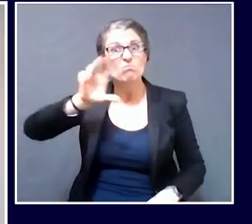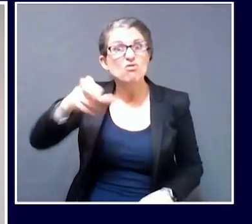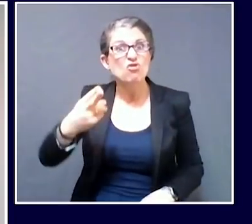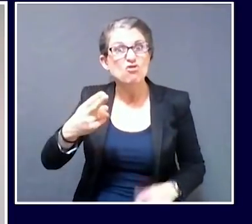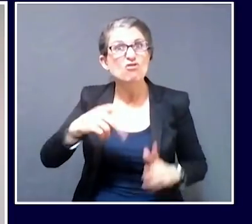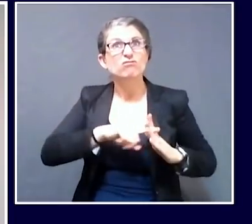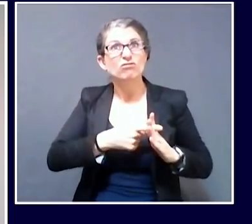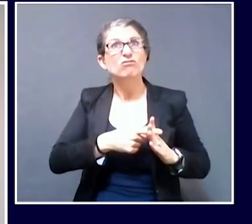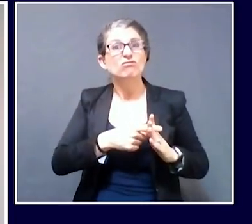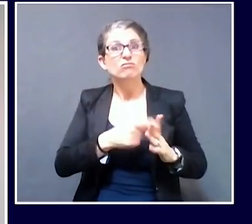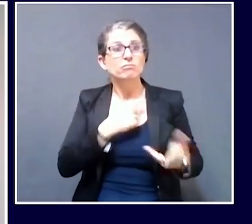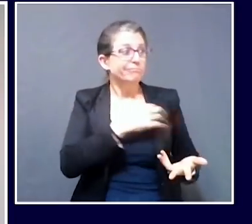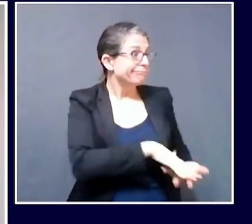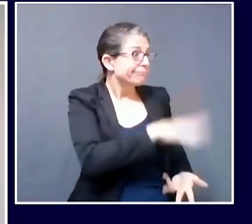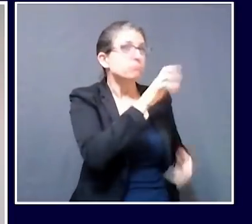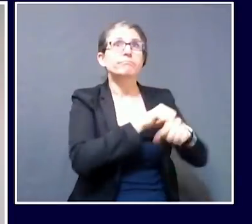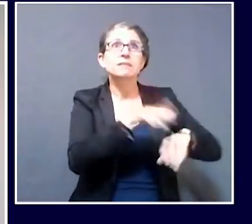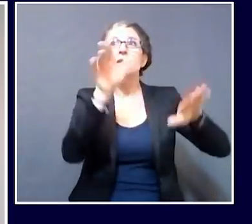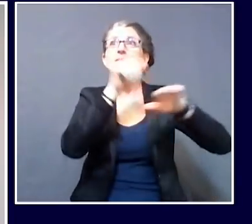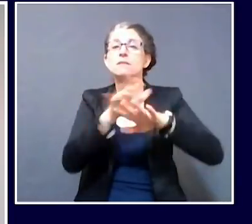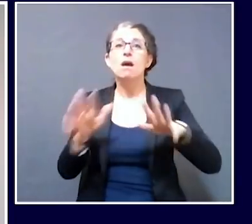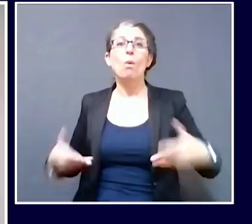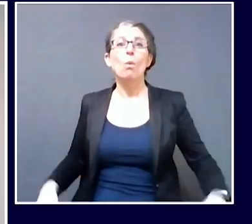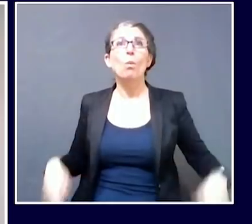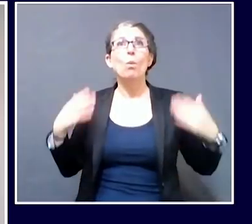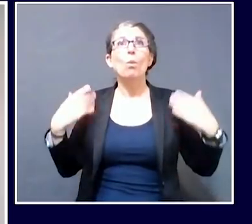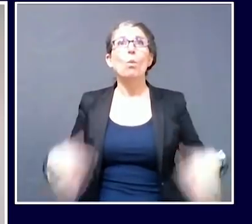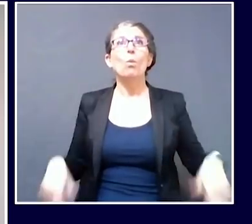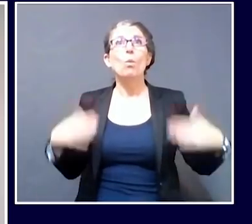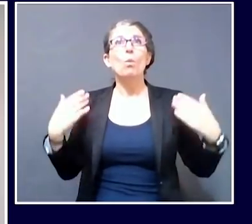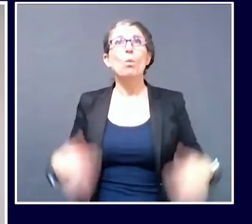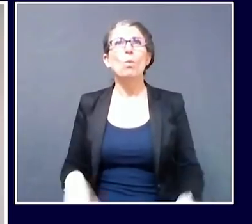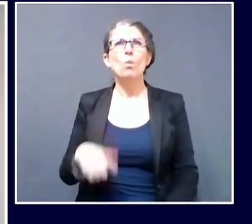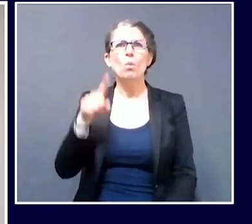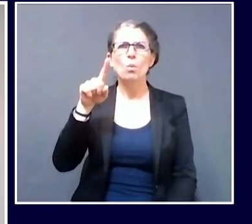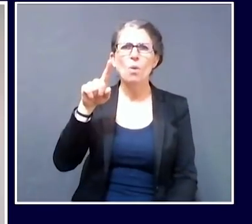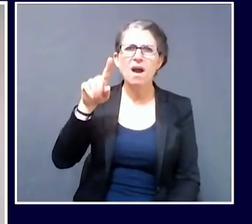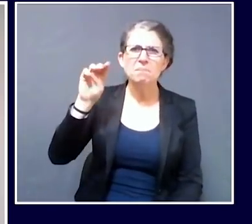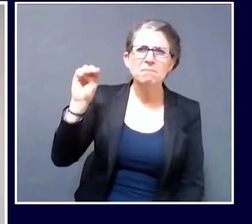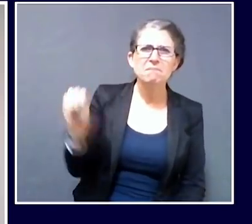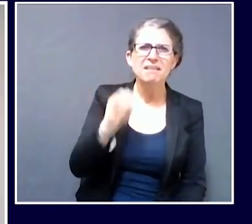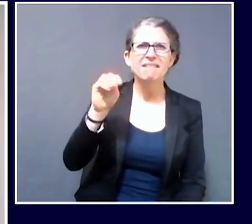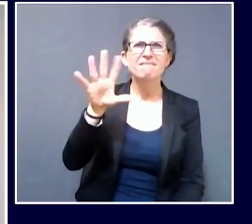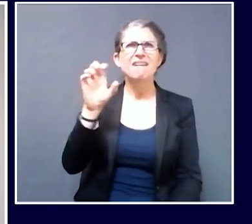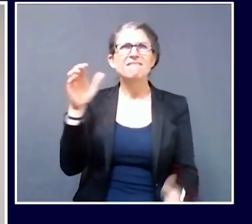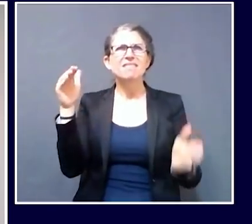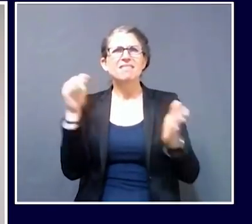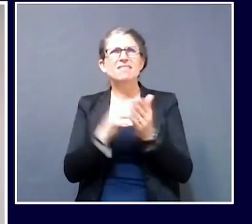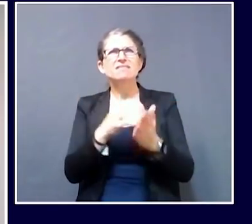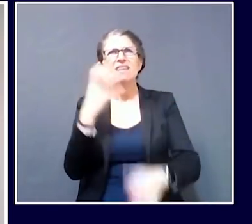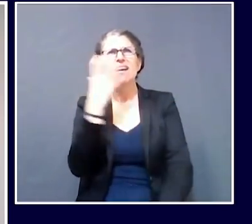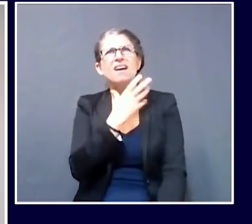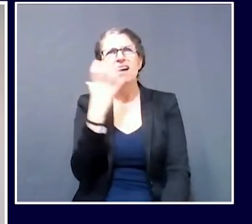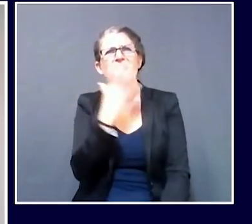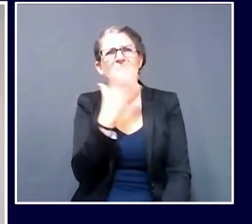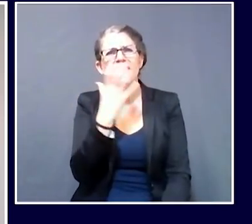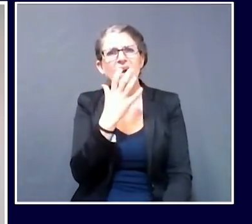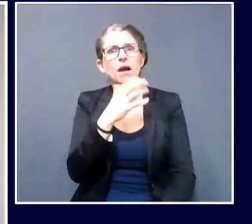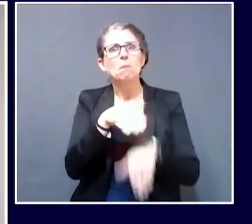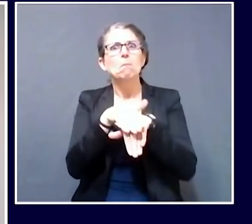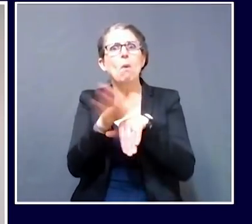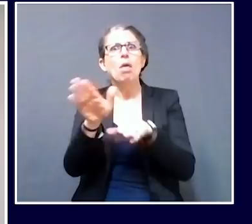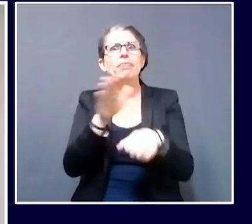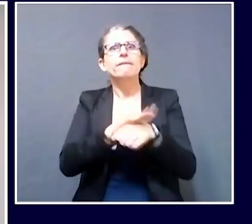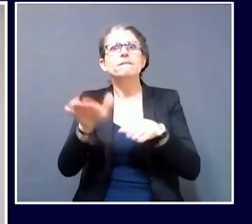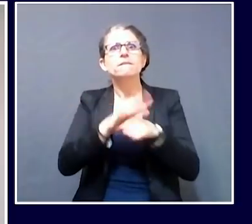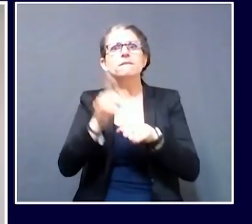To put that number in further perspective, that's more than one piece of PPE for every single person in Maine.